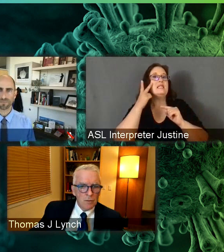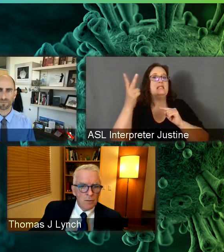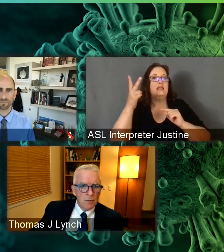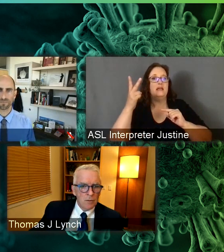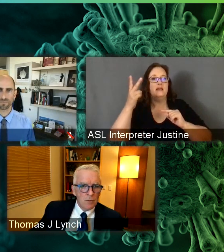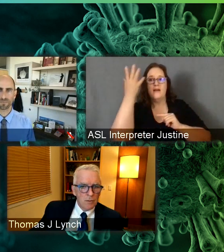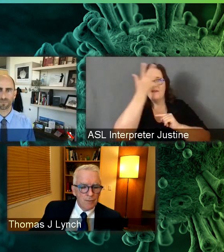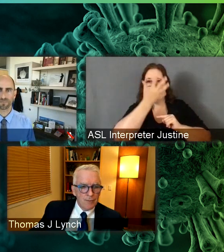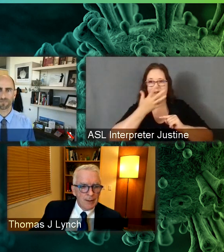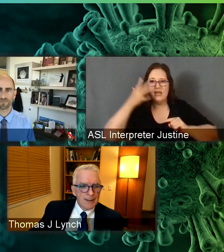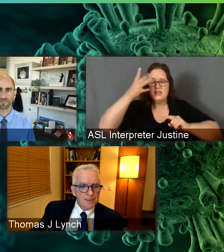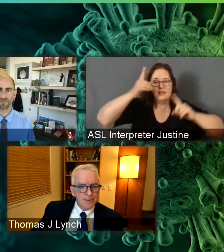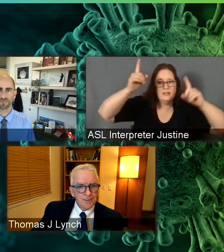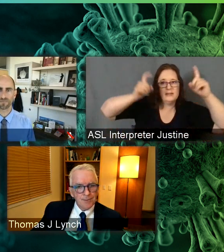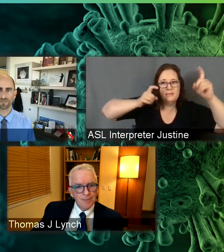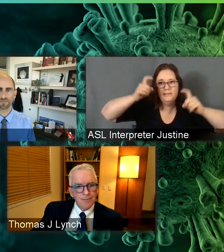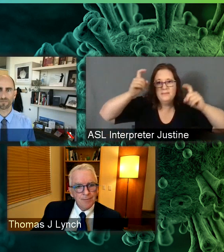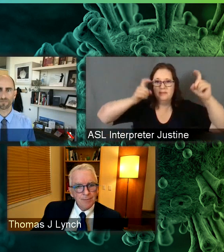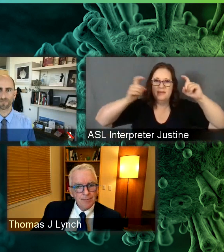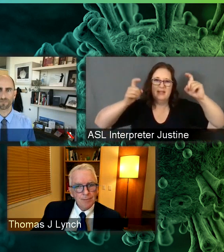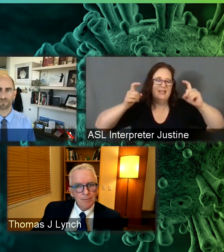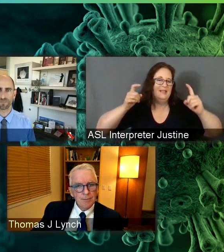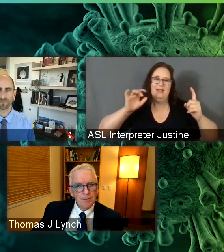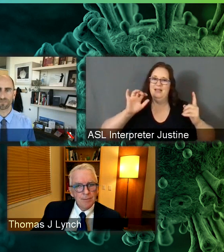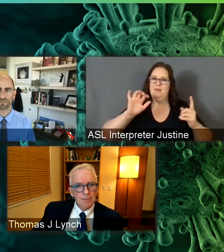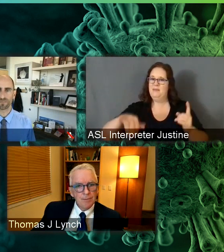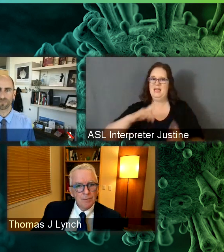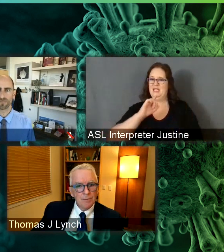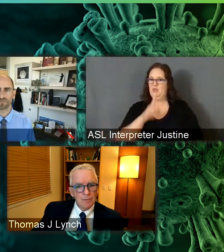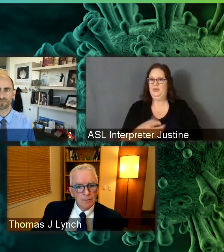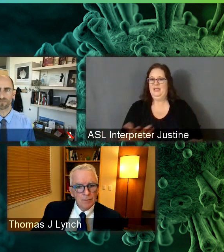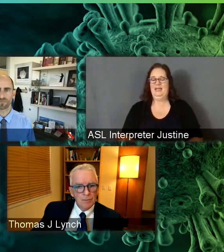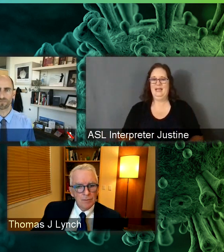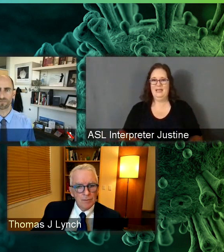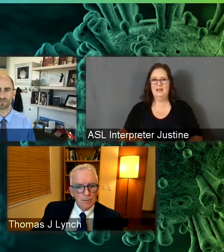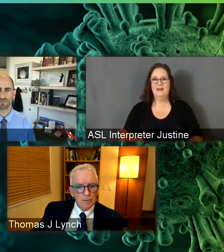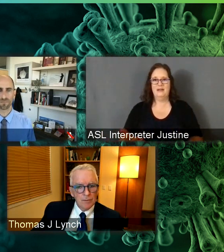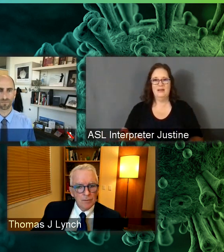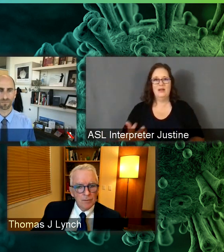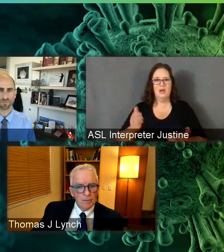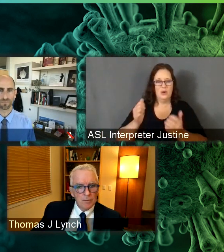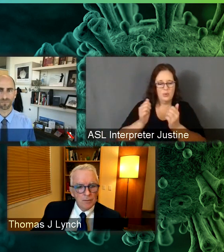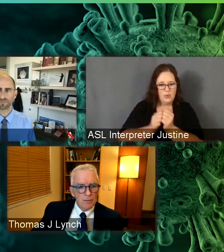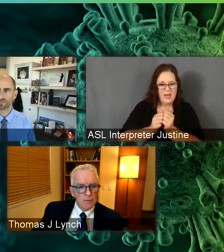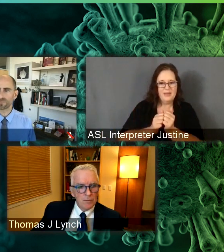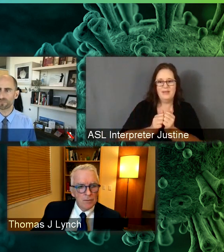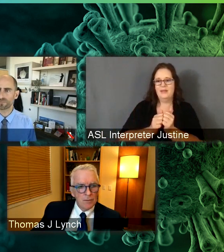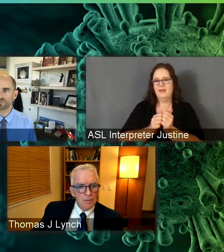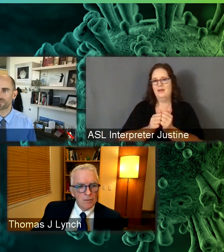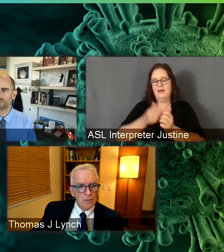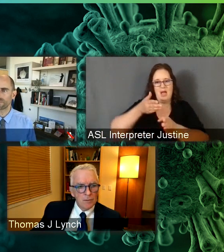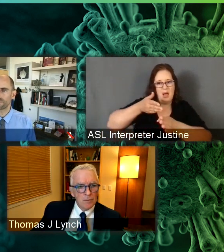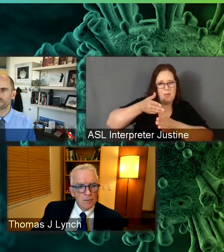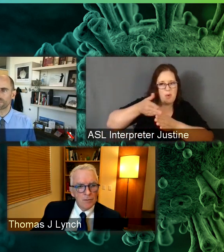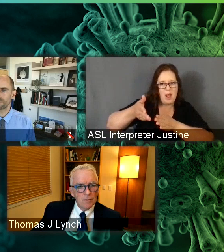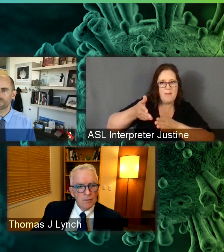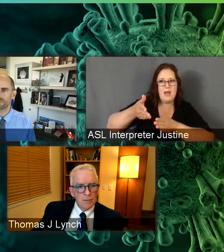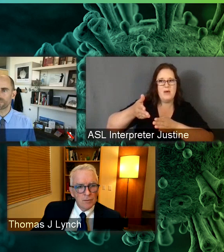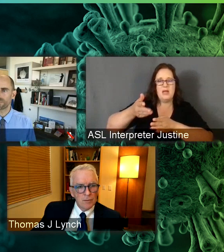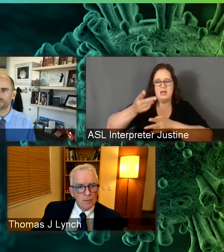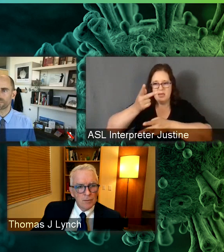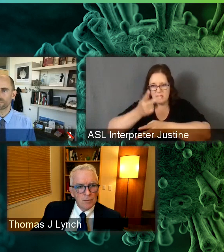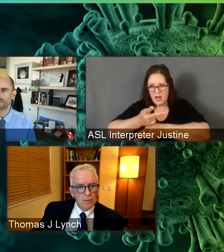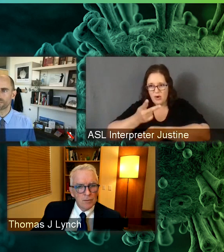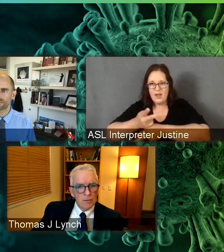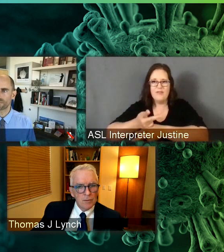mostly what happens between either a primary caregiver or a parent and the infant, not like sort of what we're